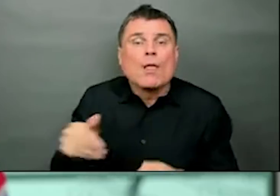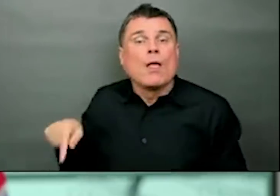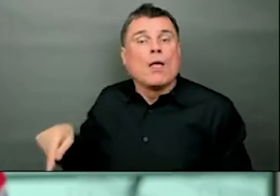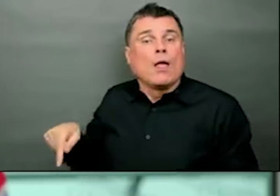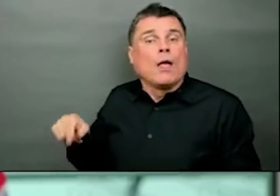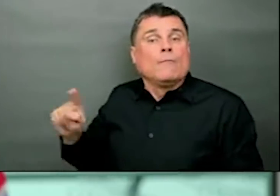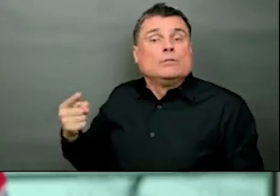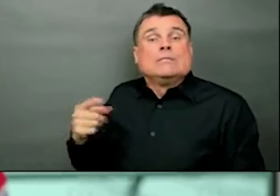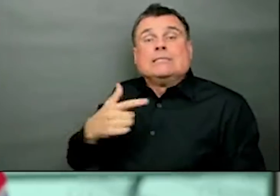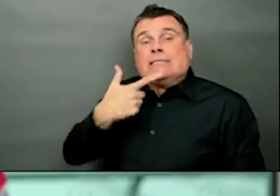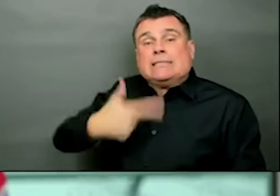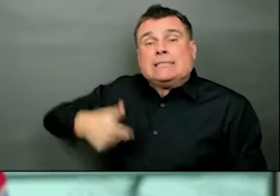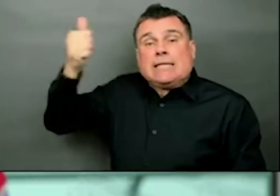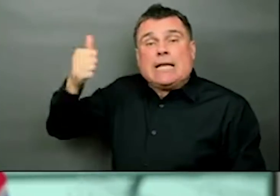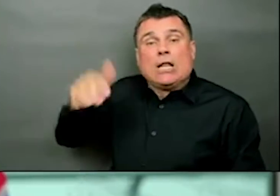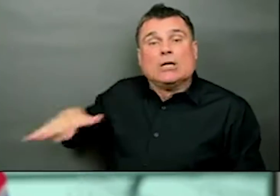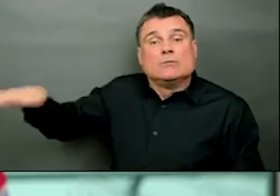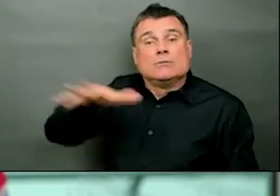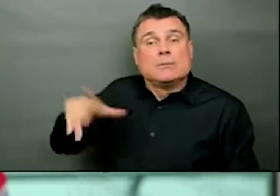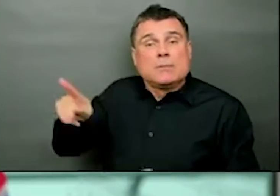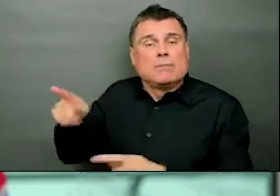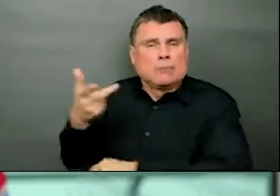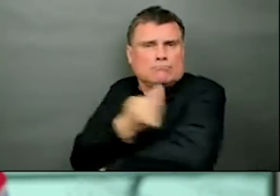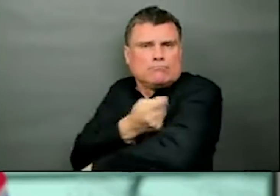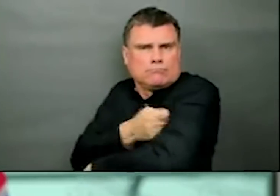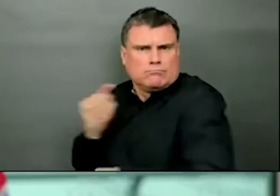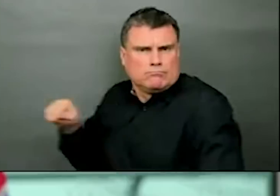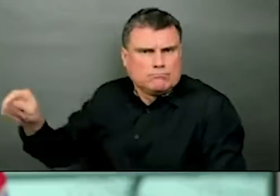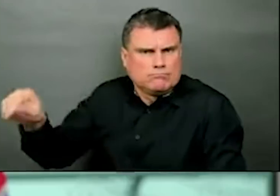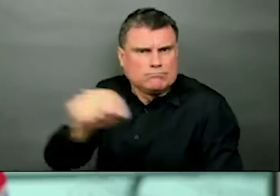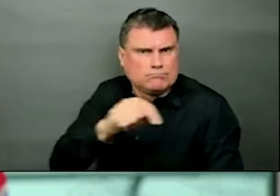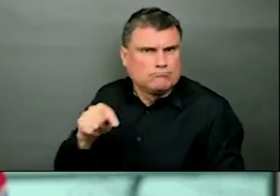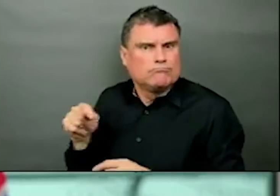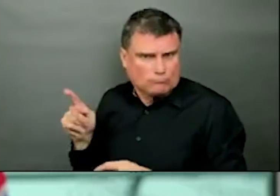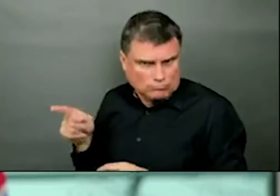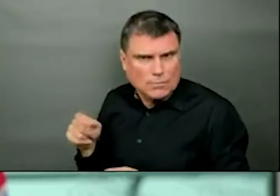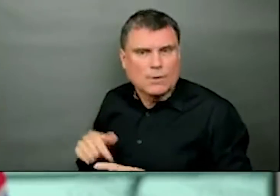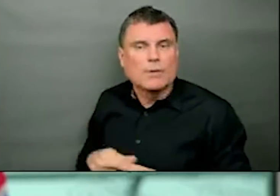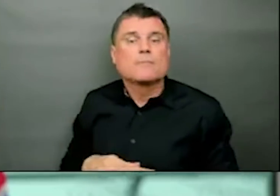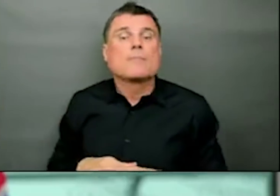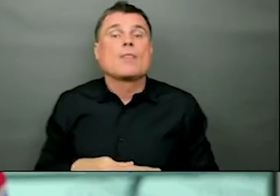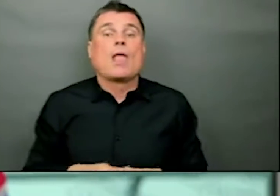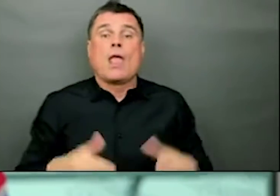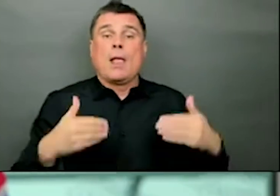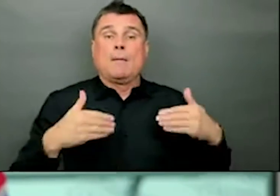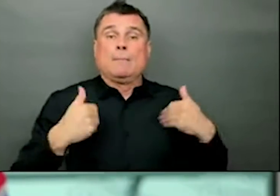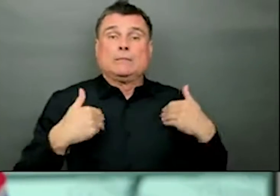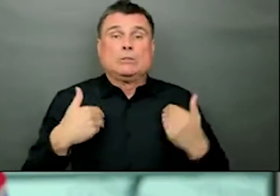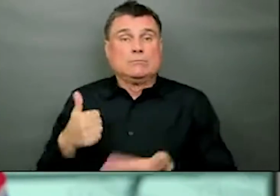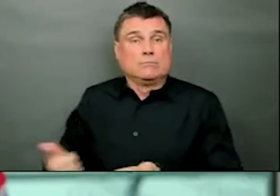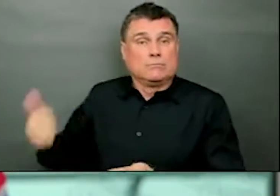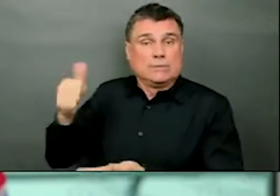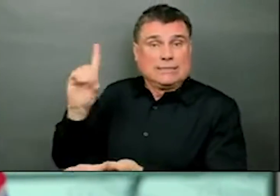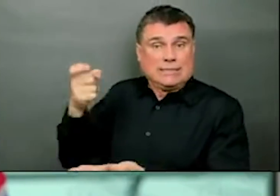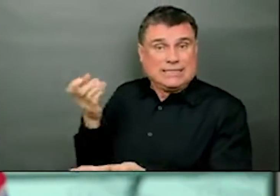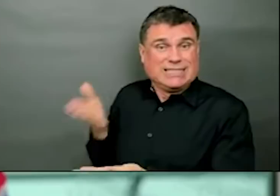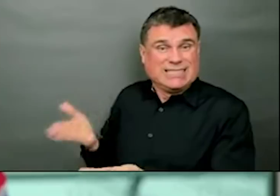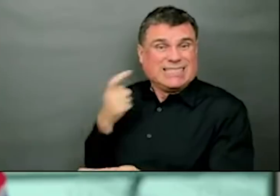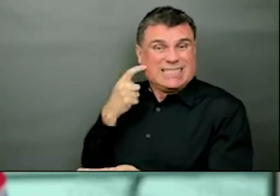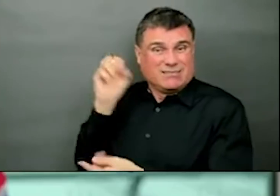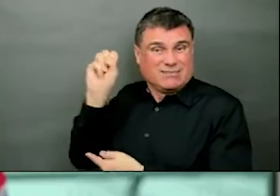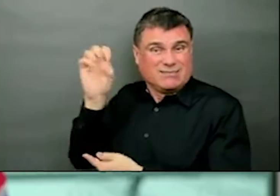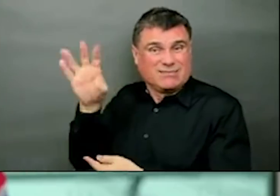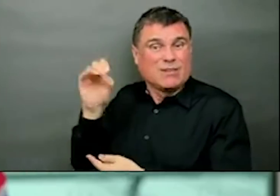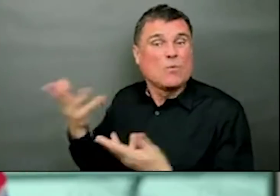communities across BC. And we'll be starting, as Minister Dix has said, Dr. Balham and he and I will be